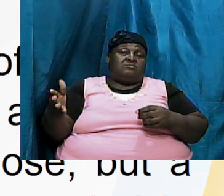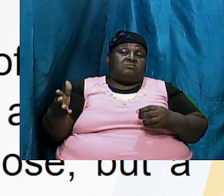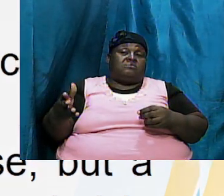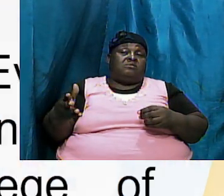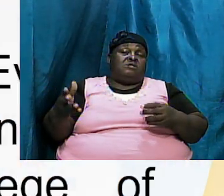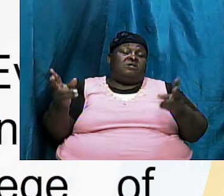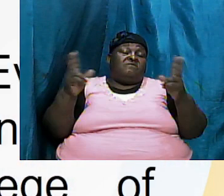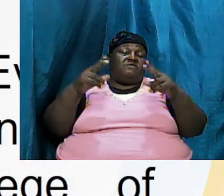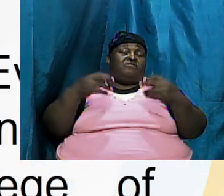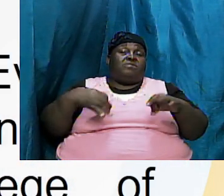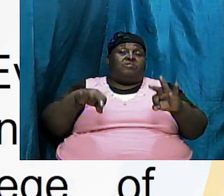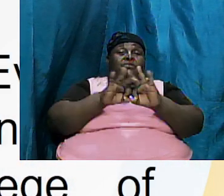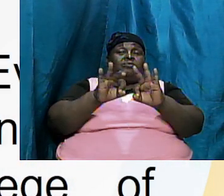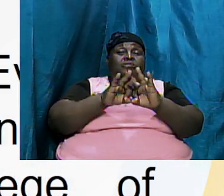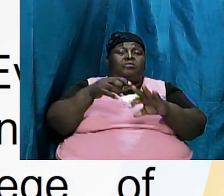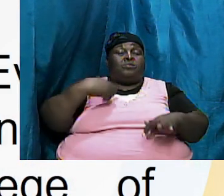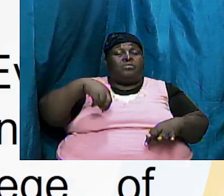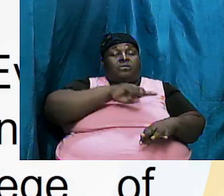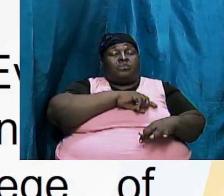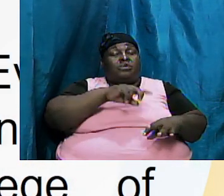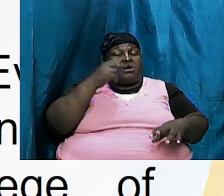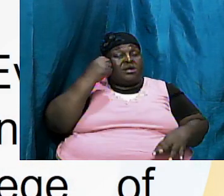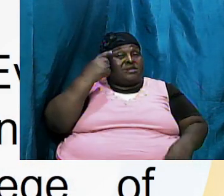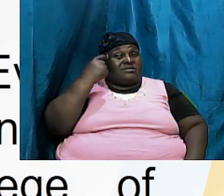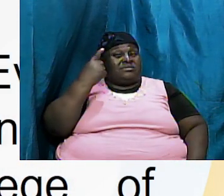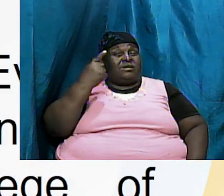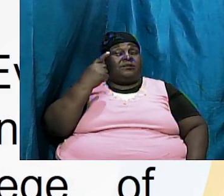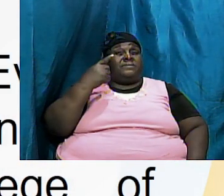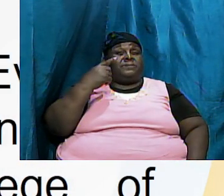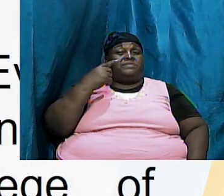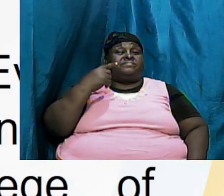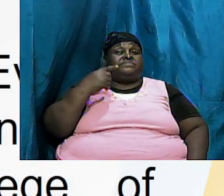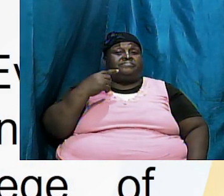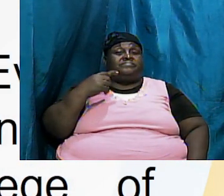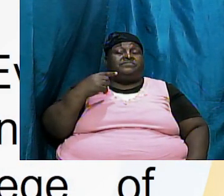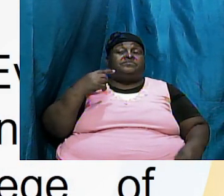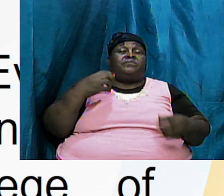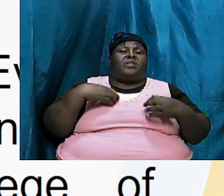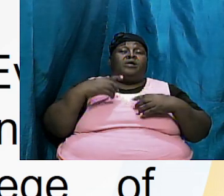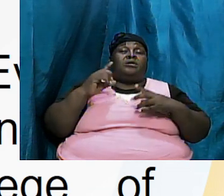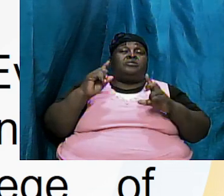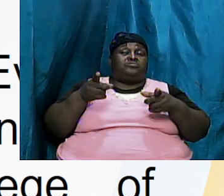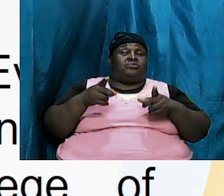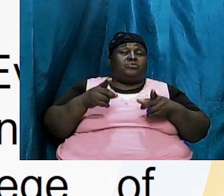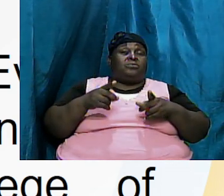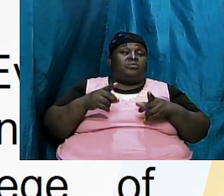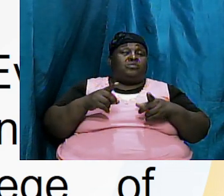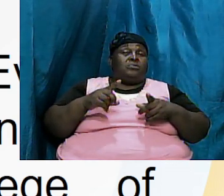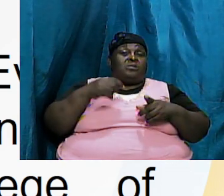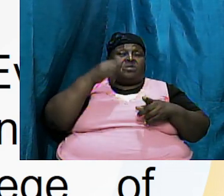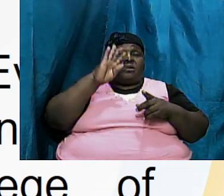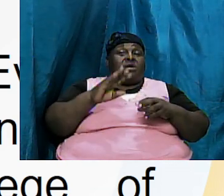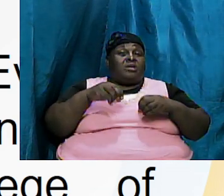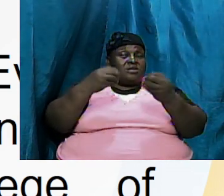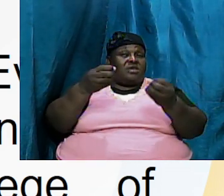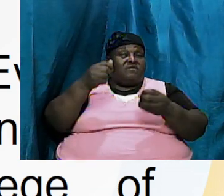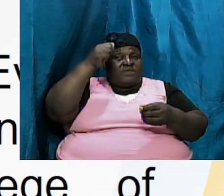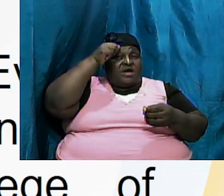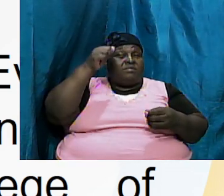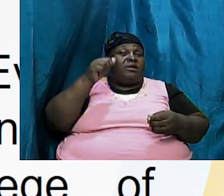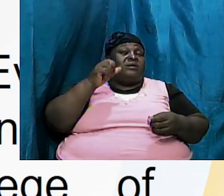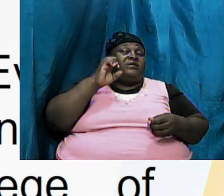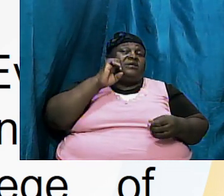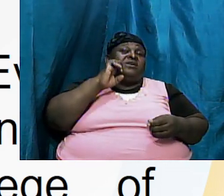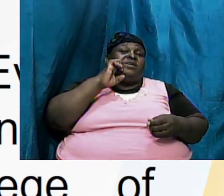important that we understand that now as we go down we see where God gave Adam and Eve the responsibility of